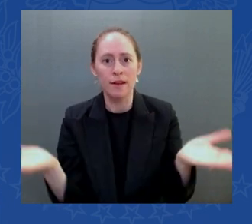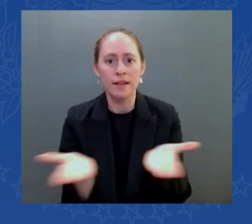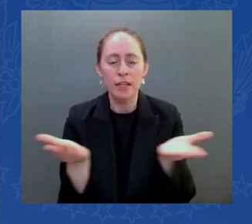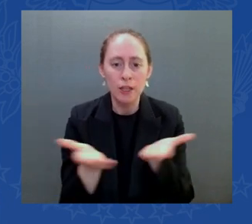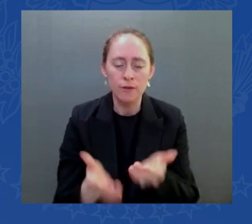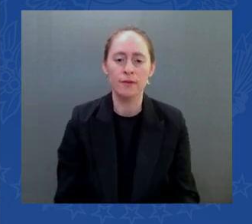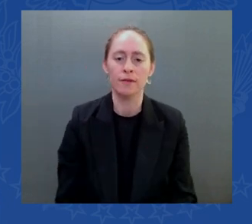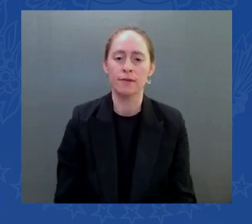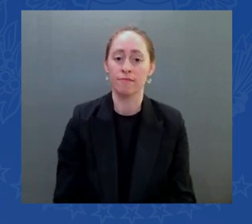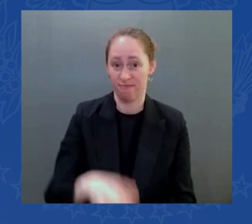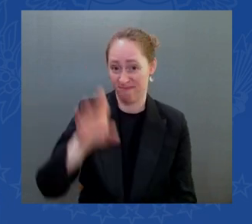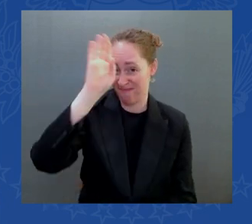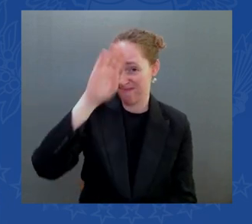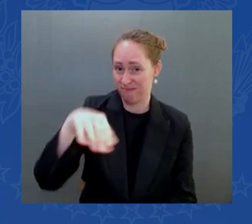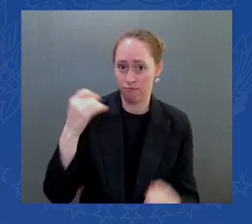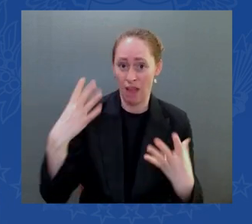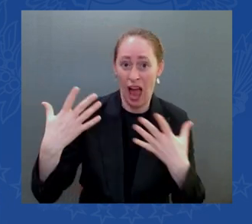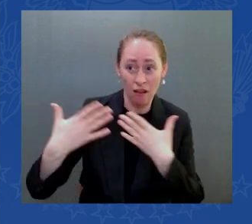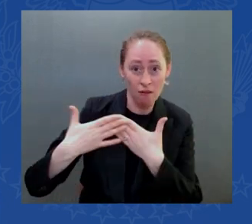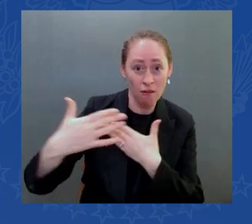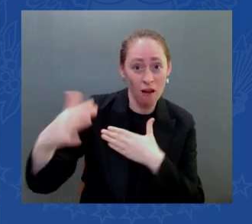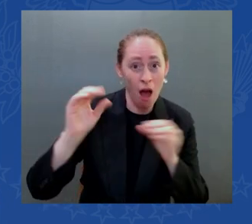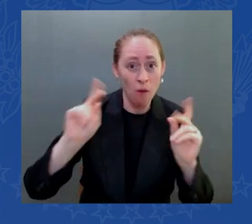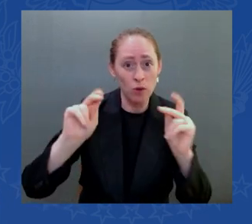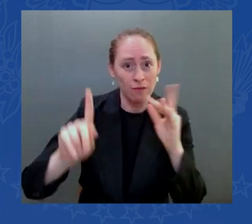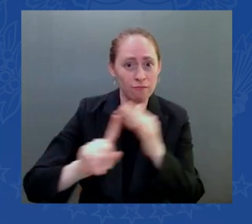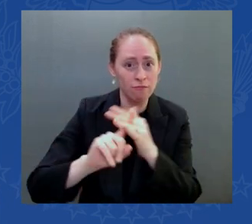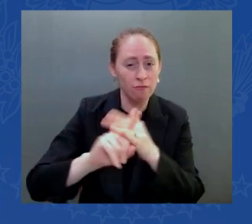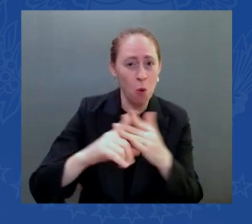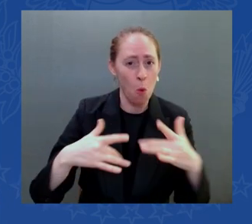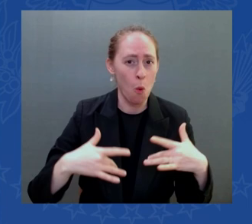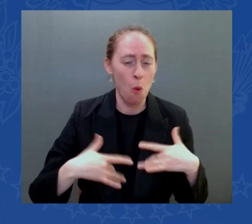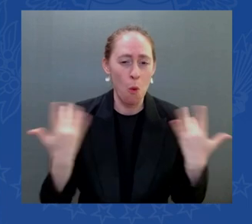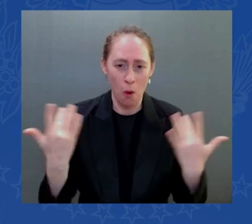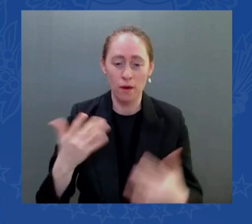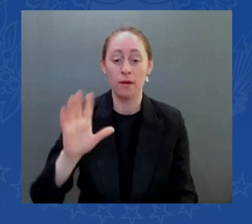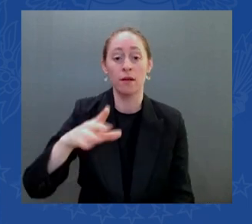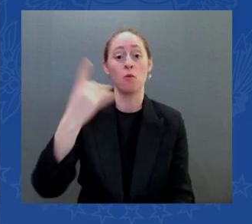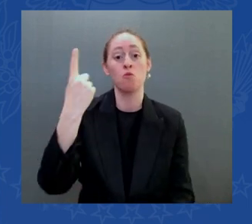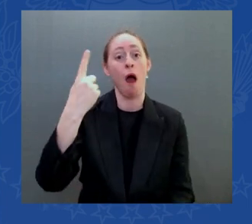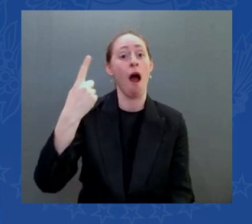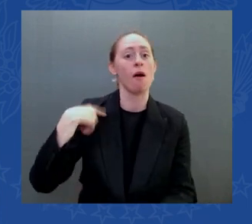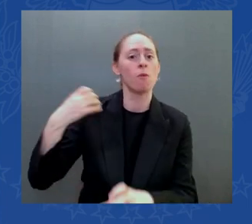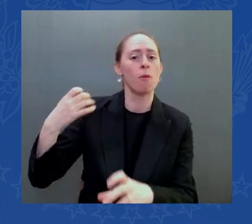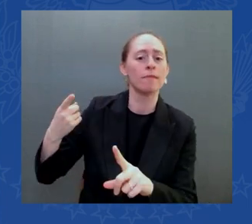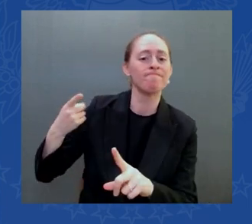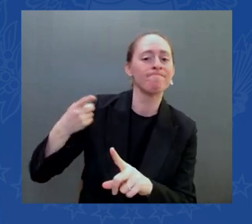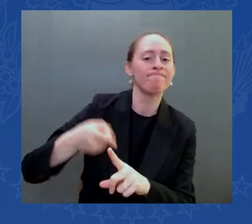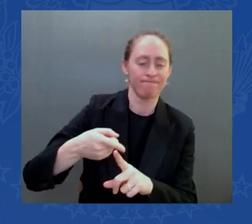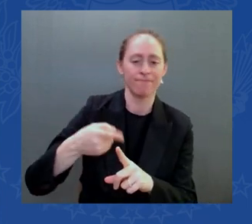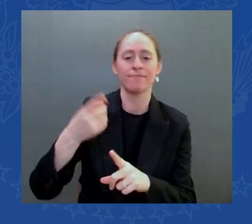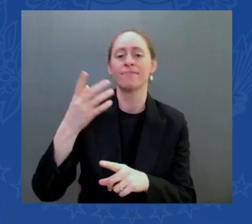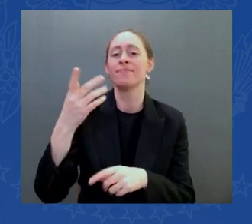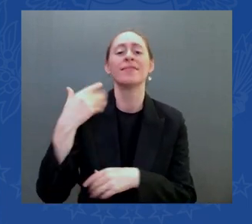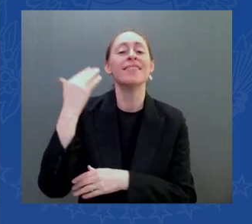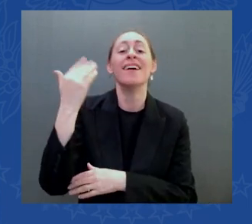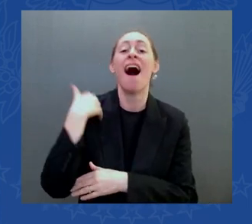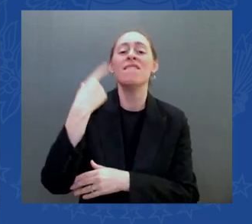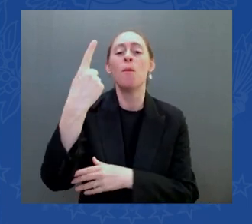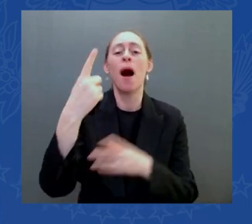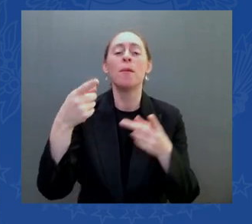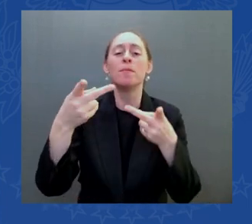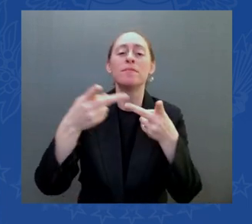the area in the harbor called the turning basin was only 800 feet long and often meant that pilots had to turn around a